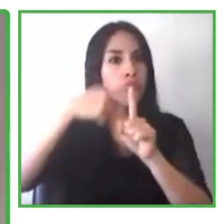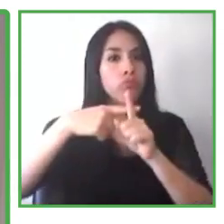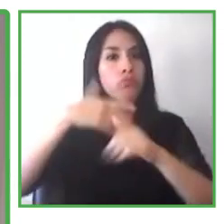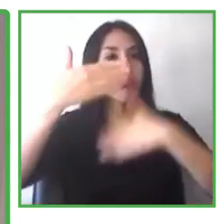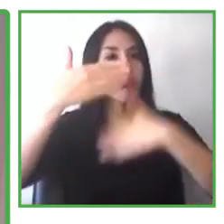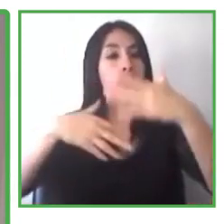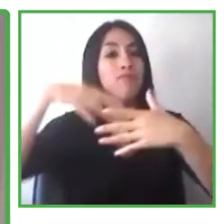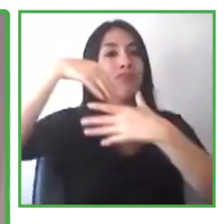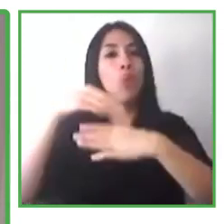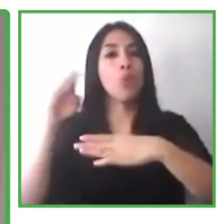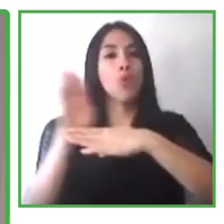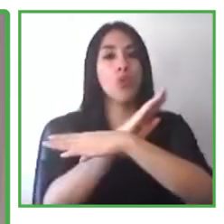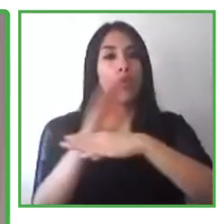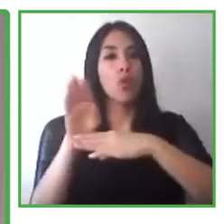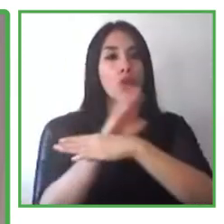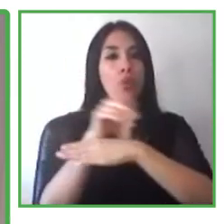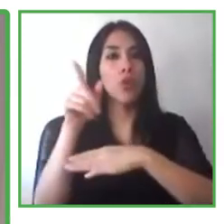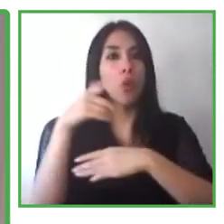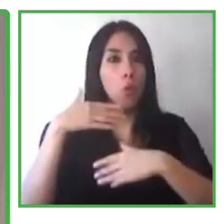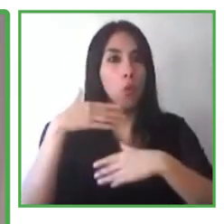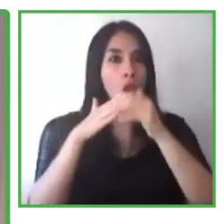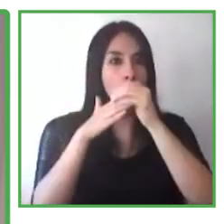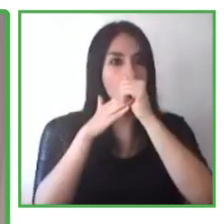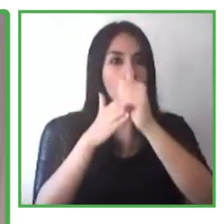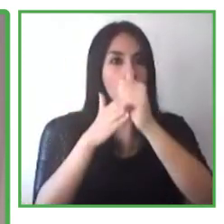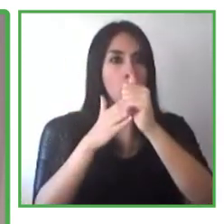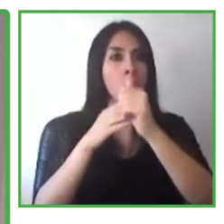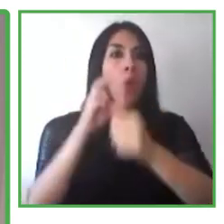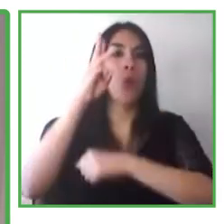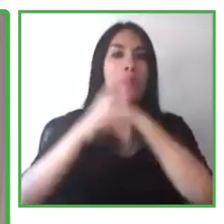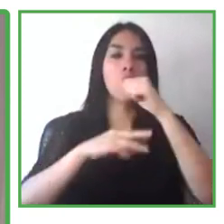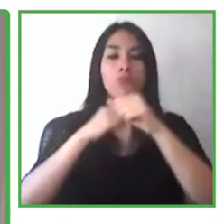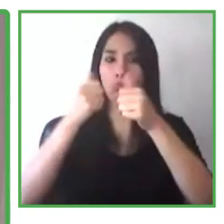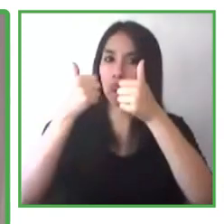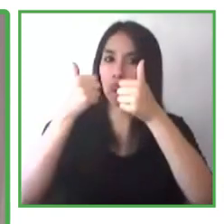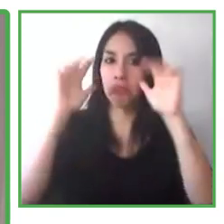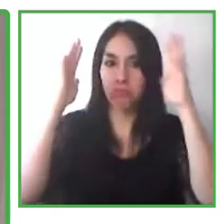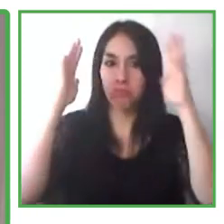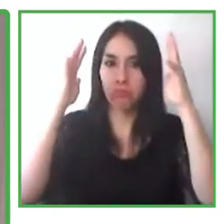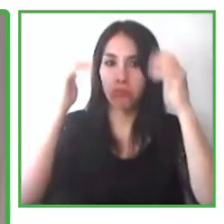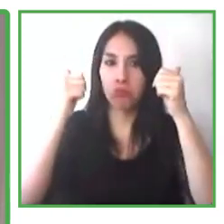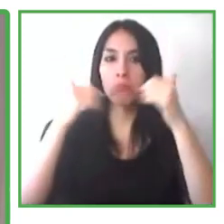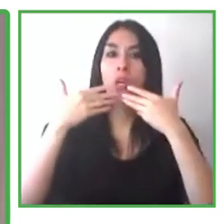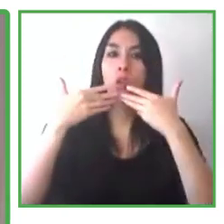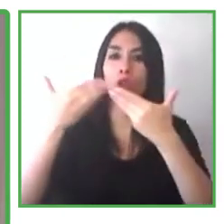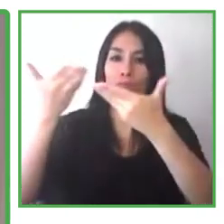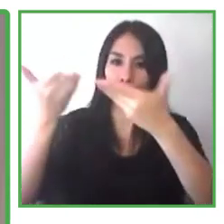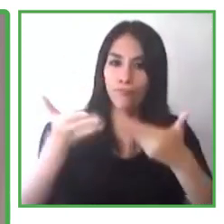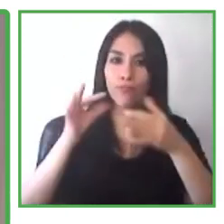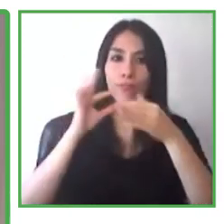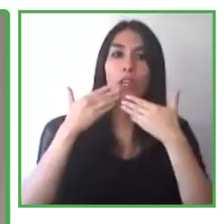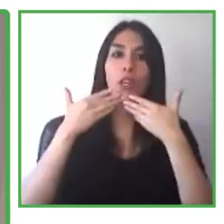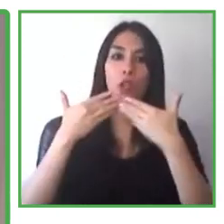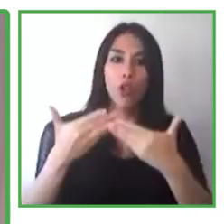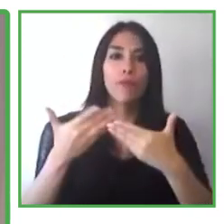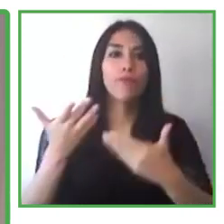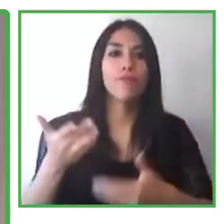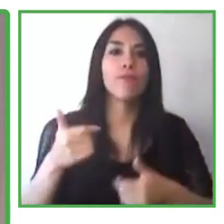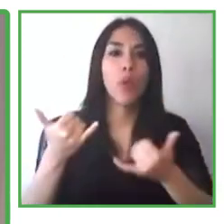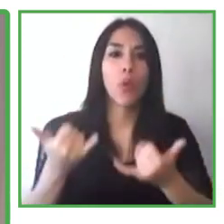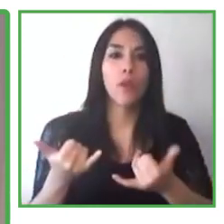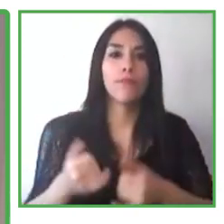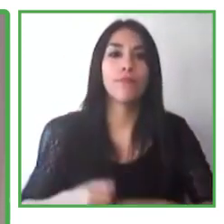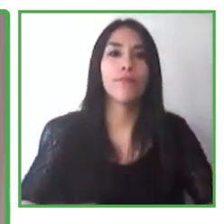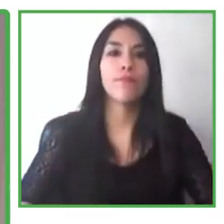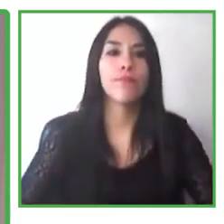switch gears now. And we're going to talk to some folks, let some folks talk from Trust from the Americas, who are doing some amazing things across